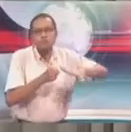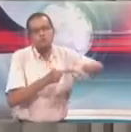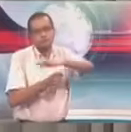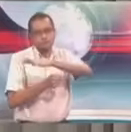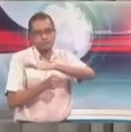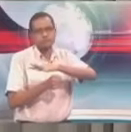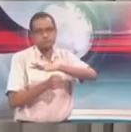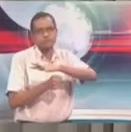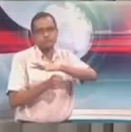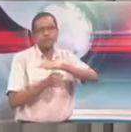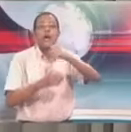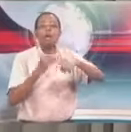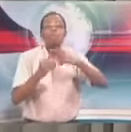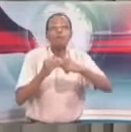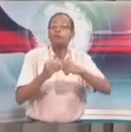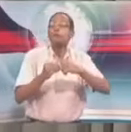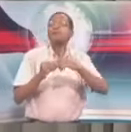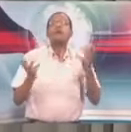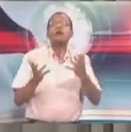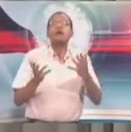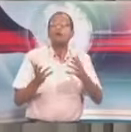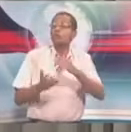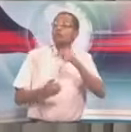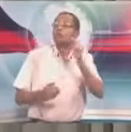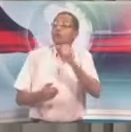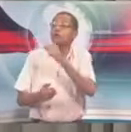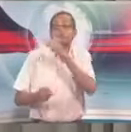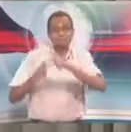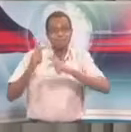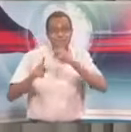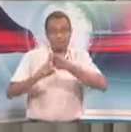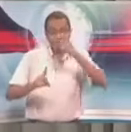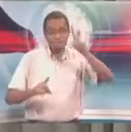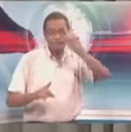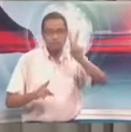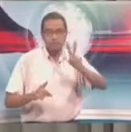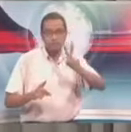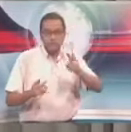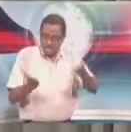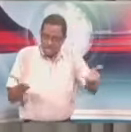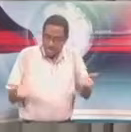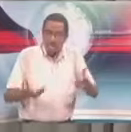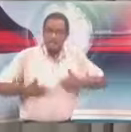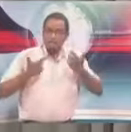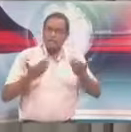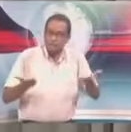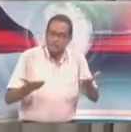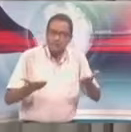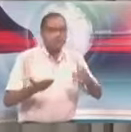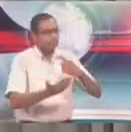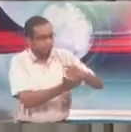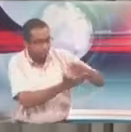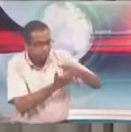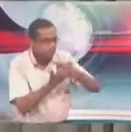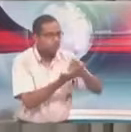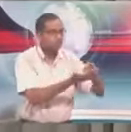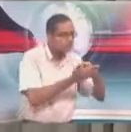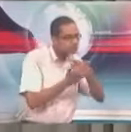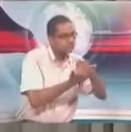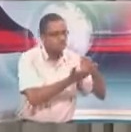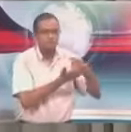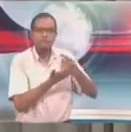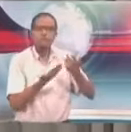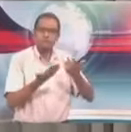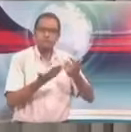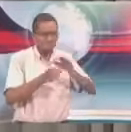Trinidad and Tobago who are Venezuelans, plus the more that may be here. So all of these suggestions, all of this